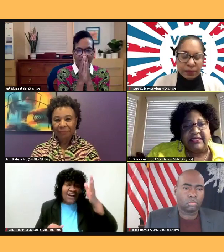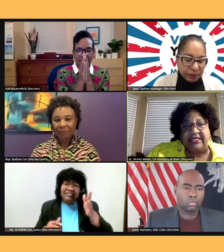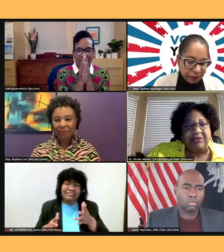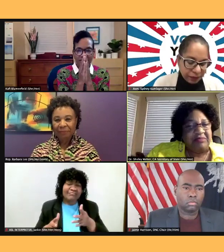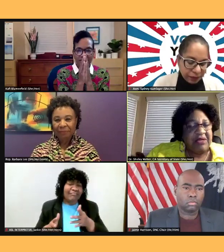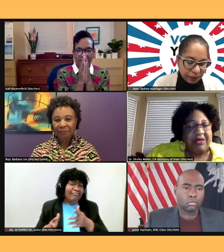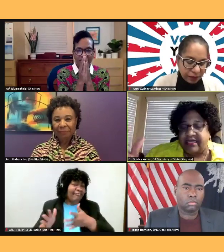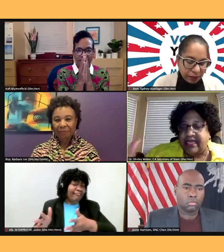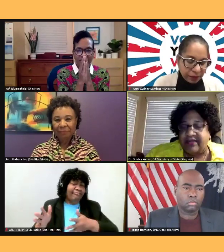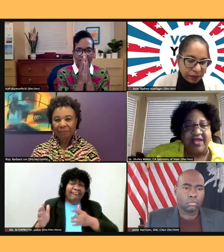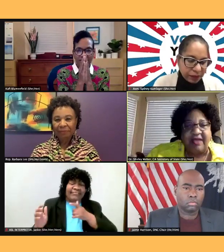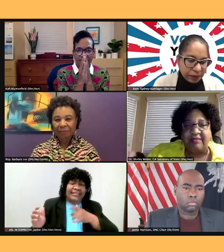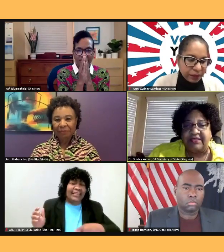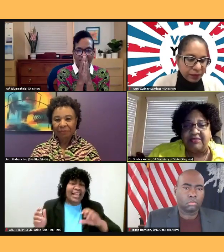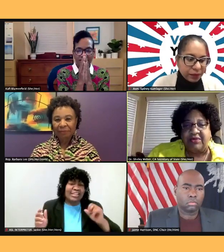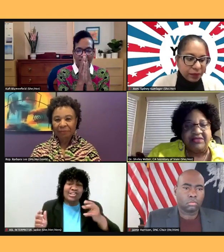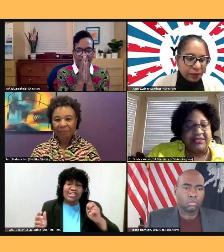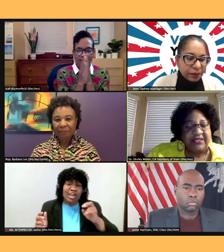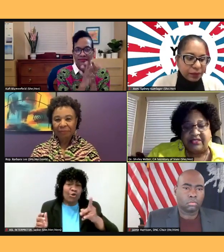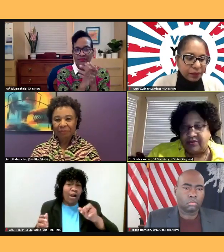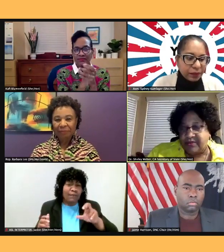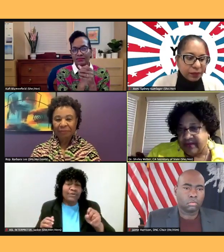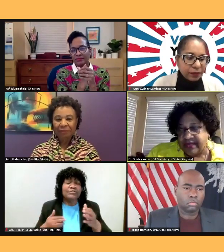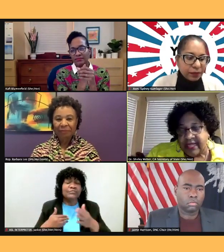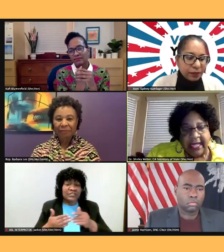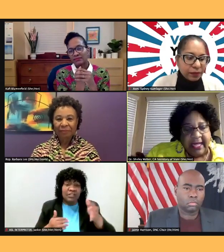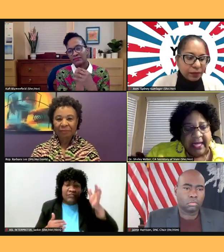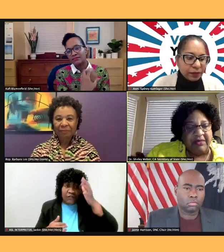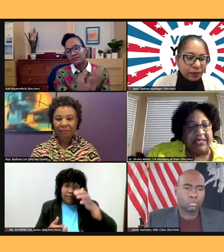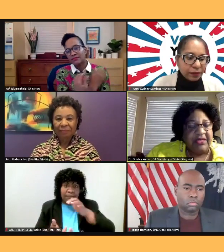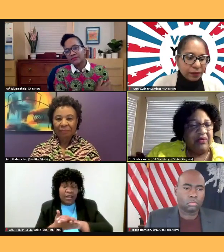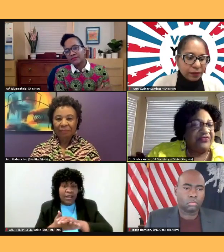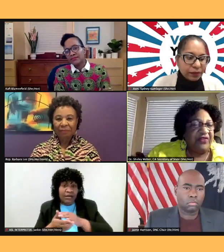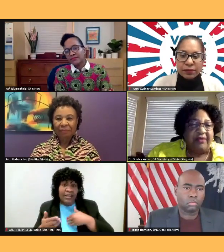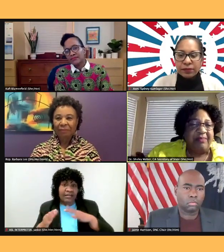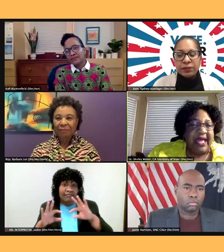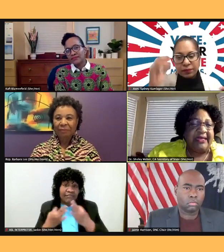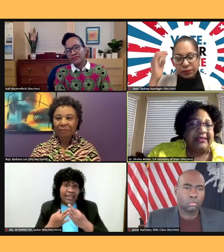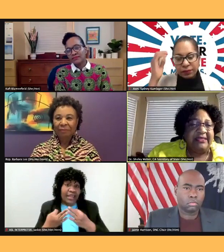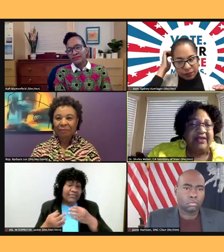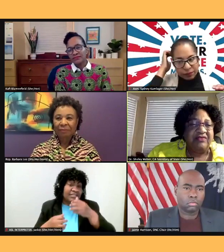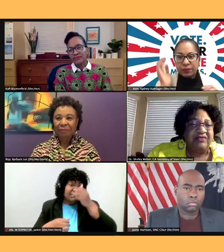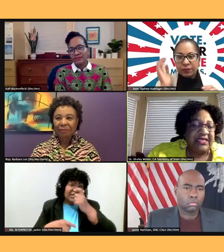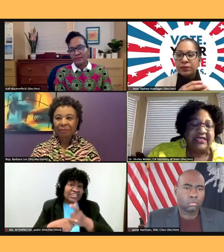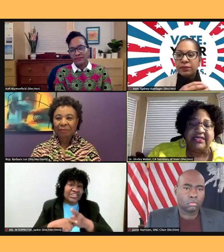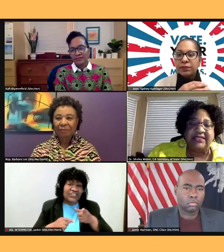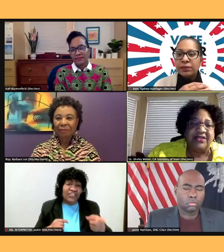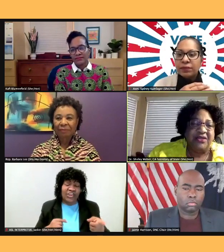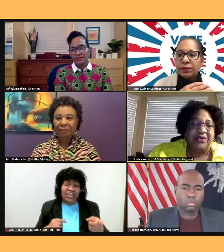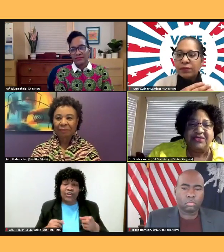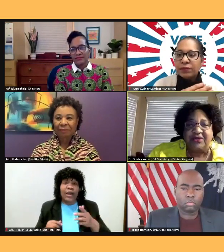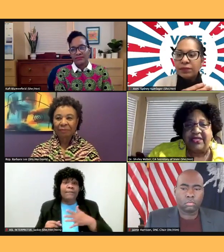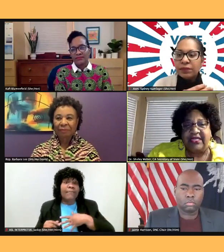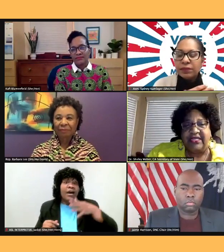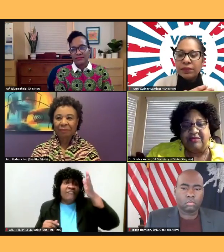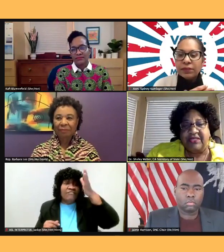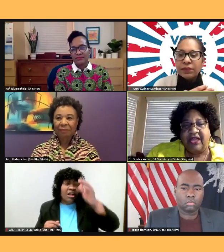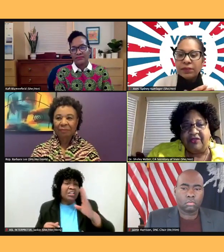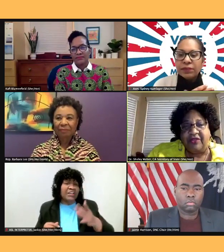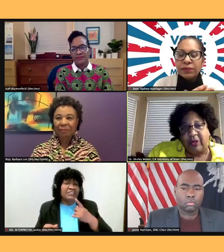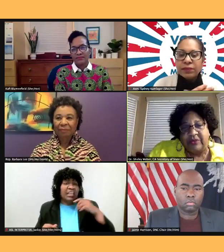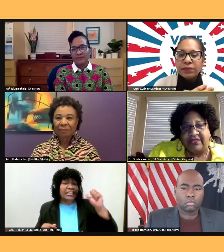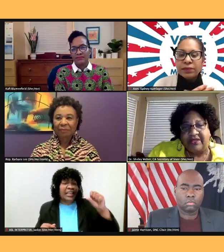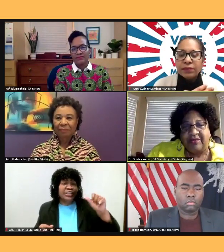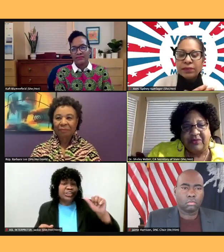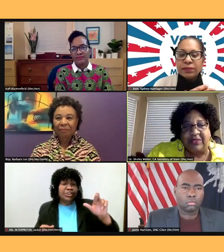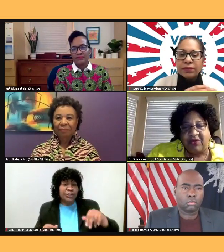and had a family and his brothers and sisters were there. Uh, but he always fought back. He never said yes, sir, no, sir to any of them. So they all thought, always thought he was one